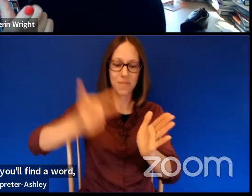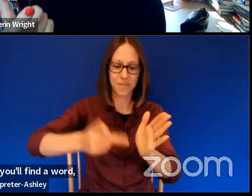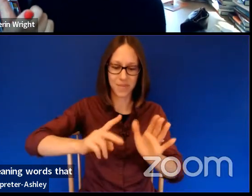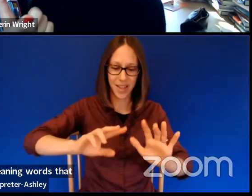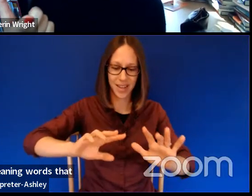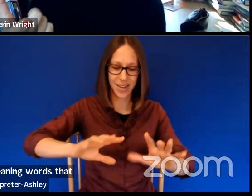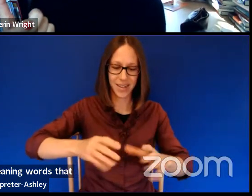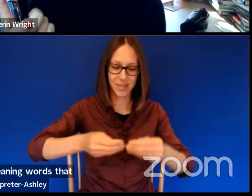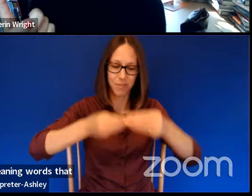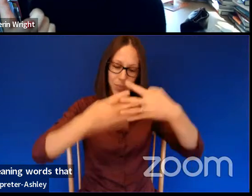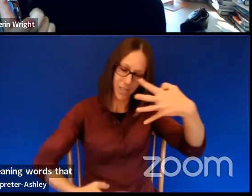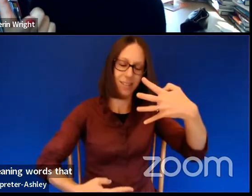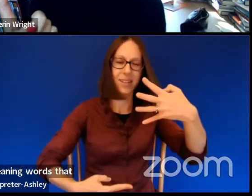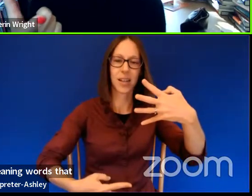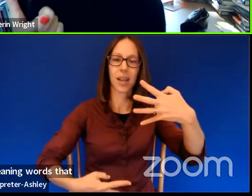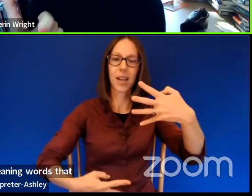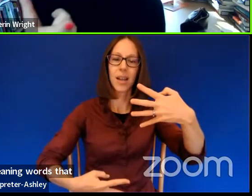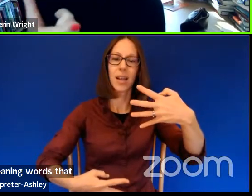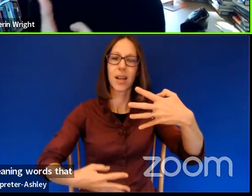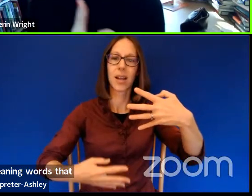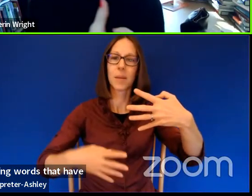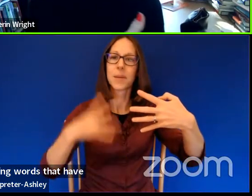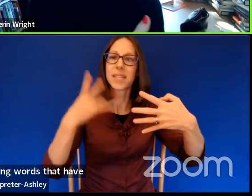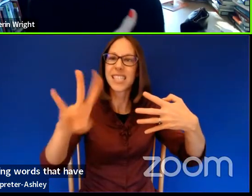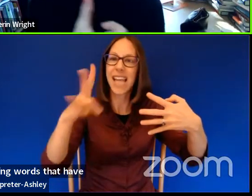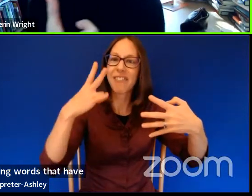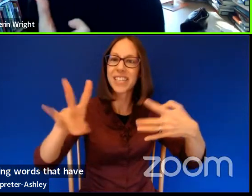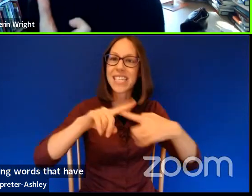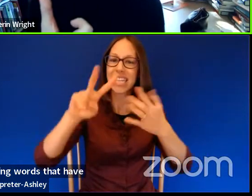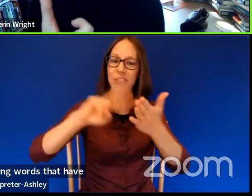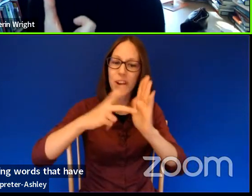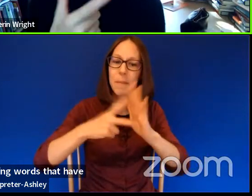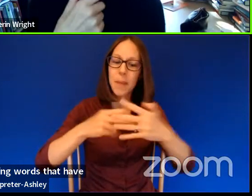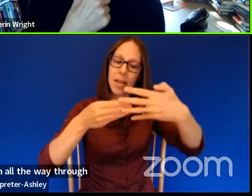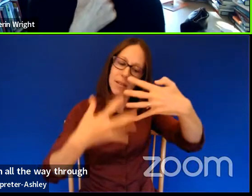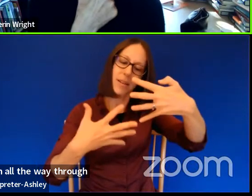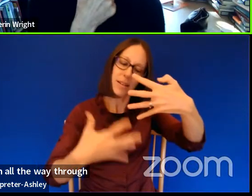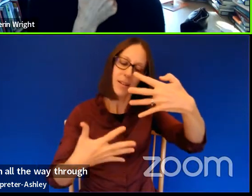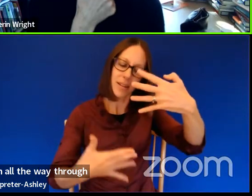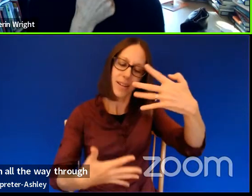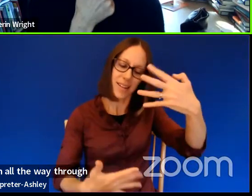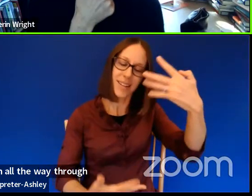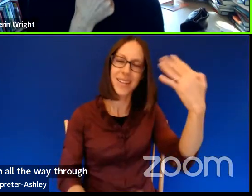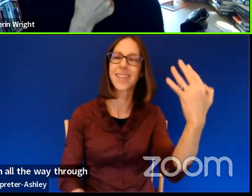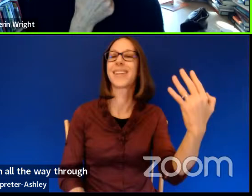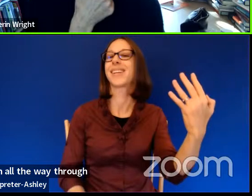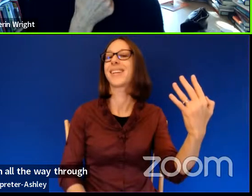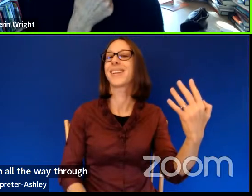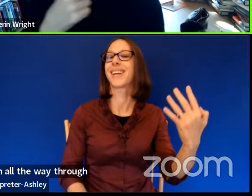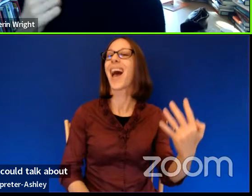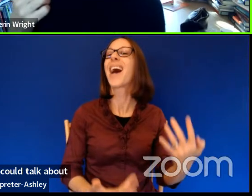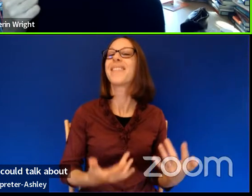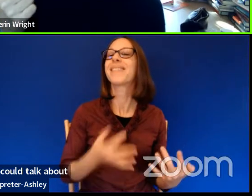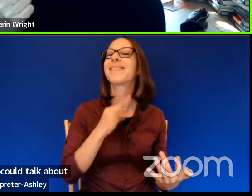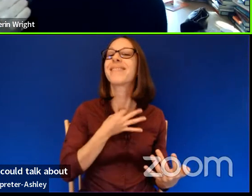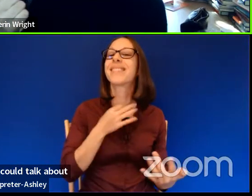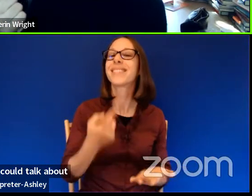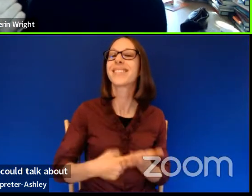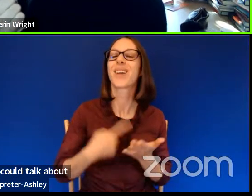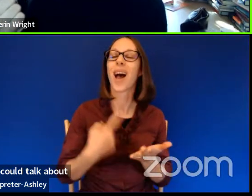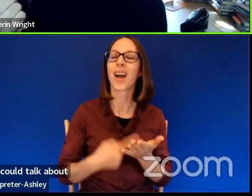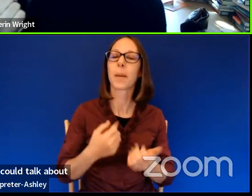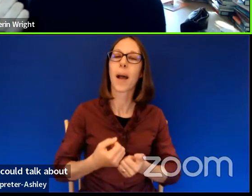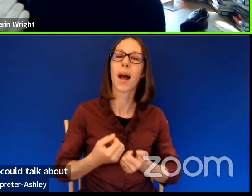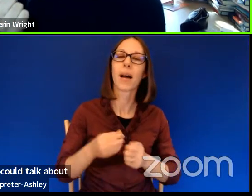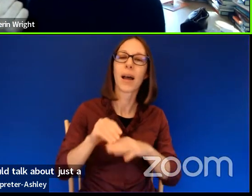17 meaning, and then you play them all the way through the poem. And I wondered if you could talk about just a, so exposure,